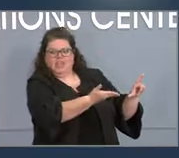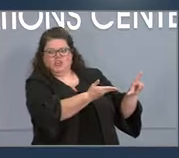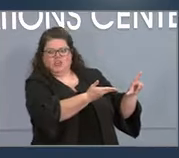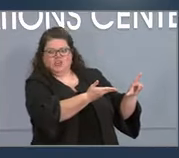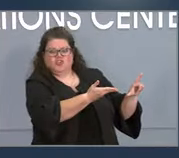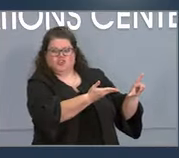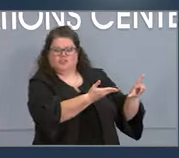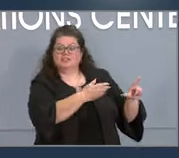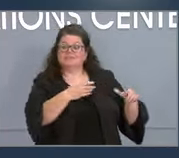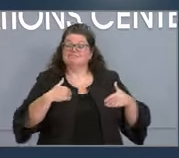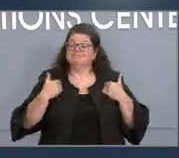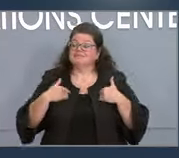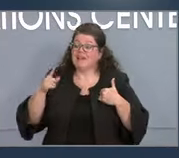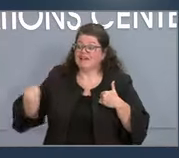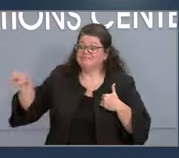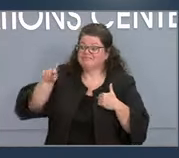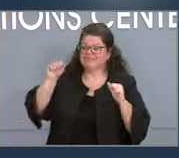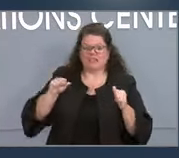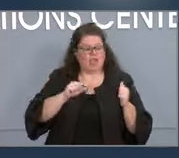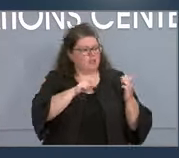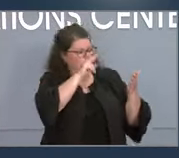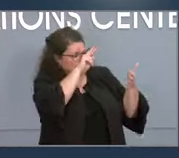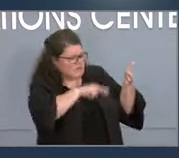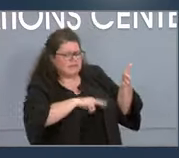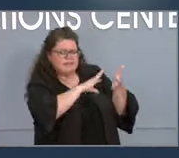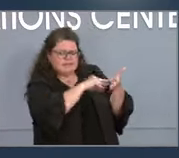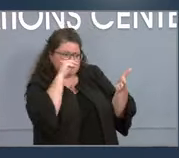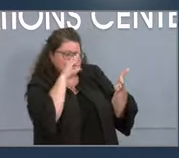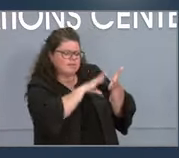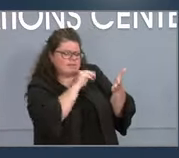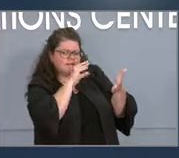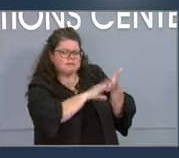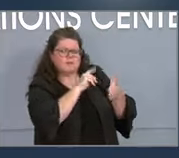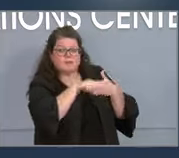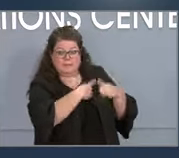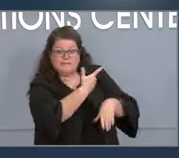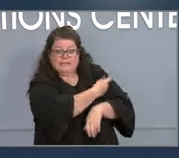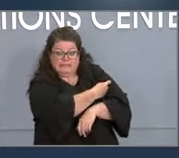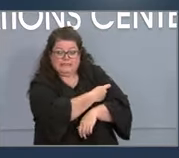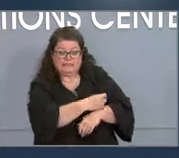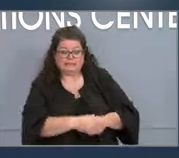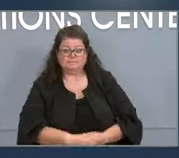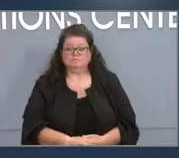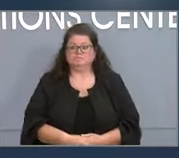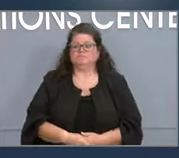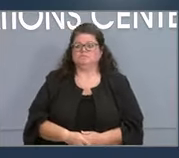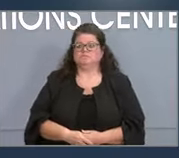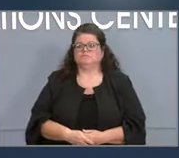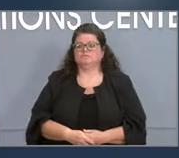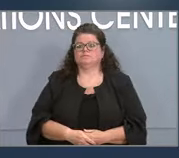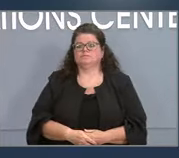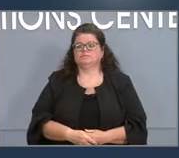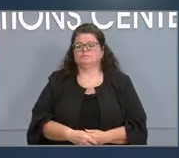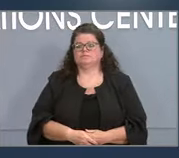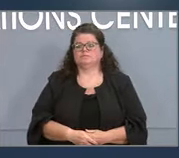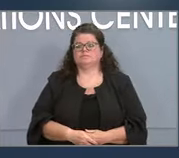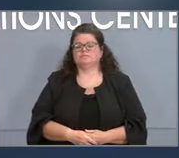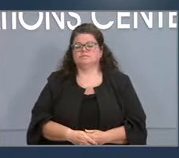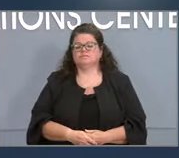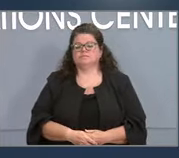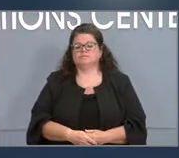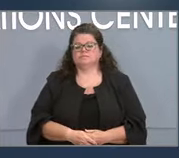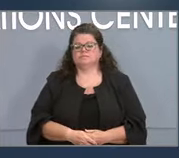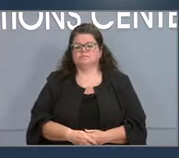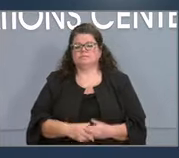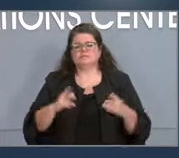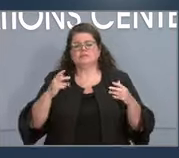about COVID-19 vaccines. Before I wrap up, I want to spend a moment talking about the decision to get